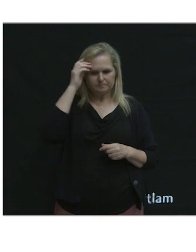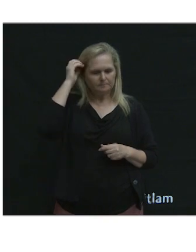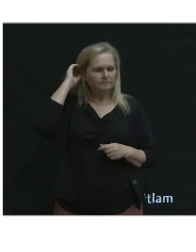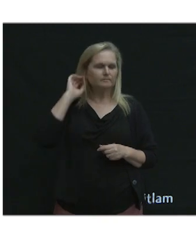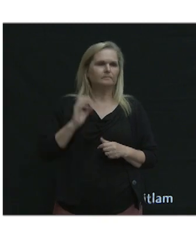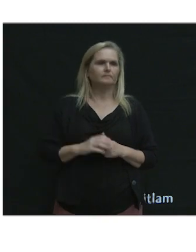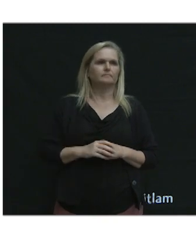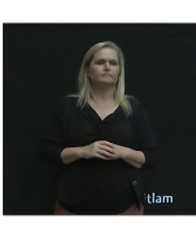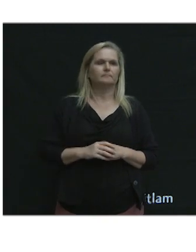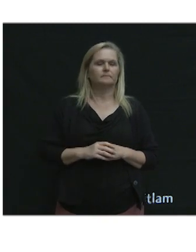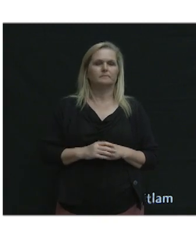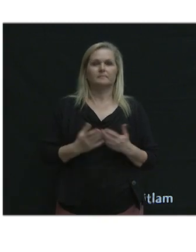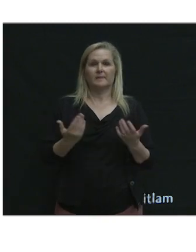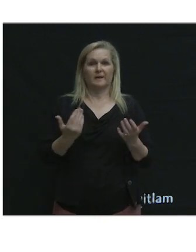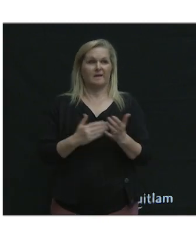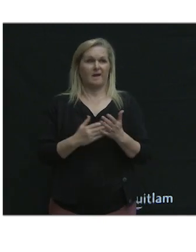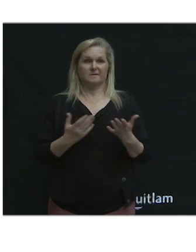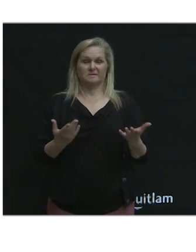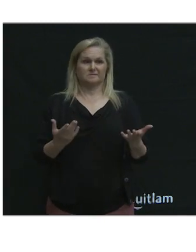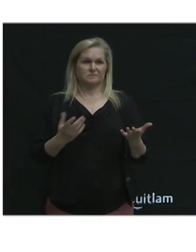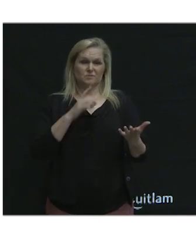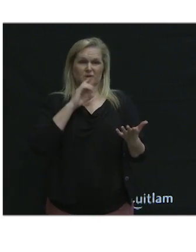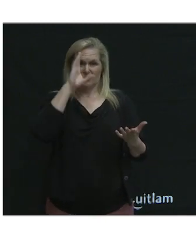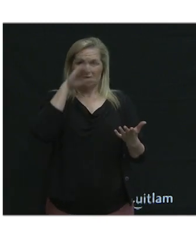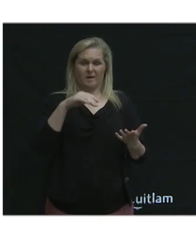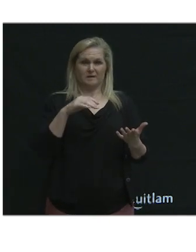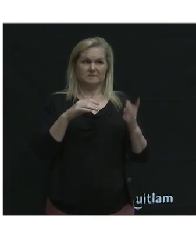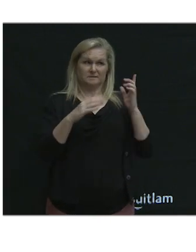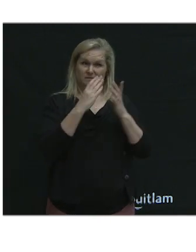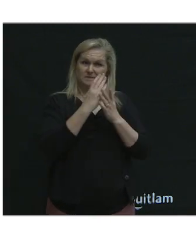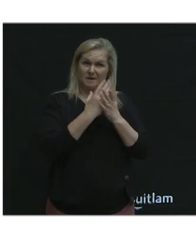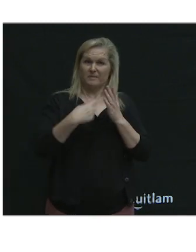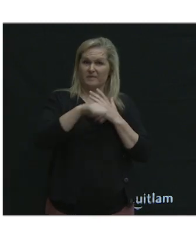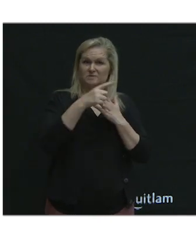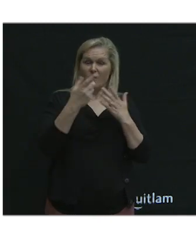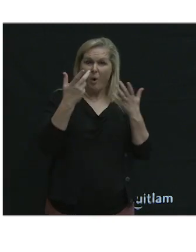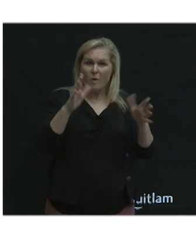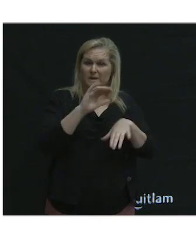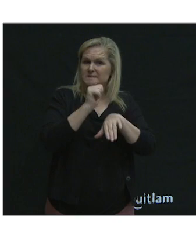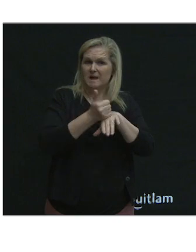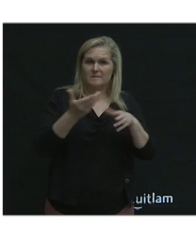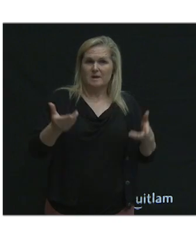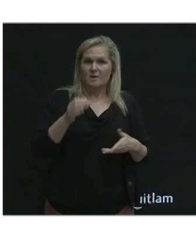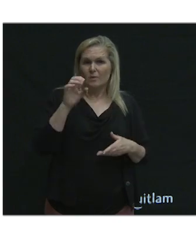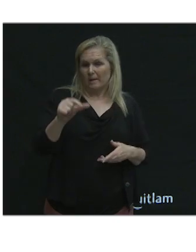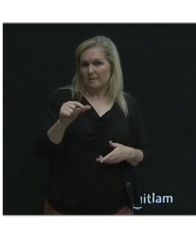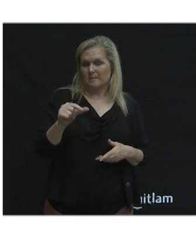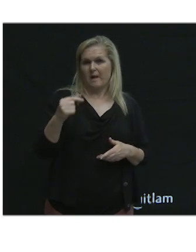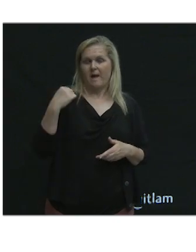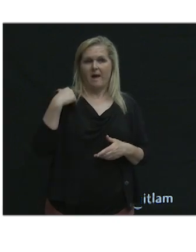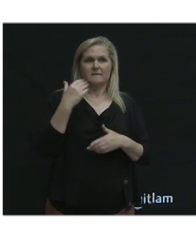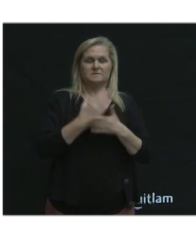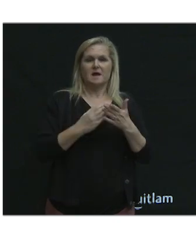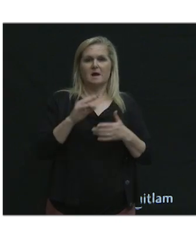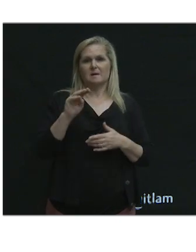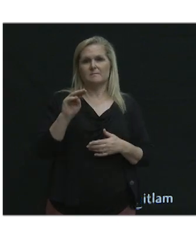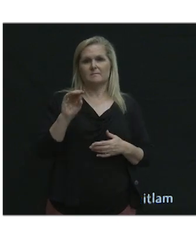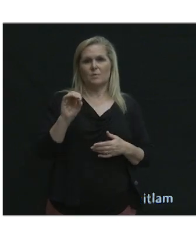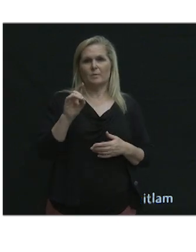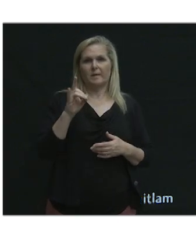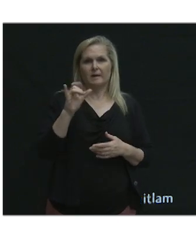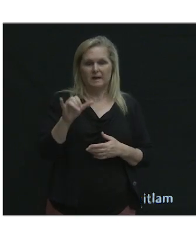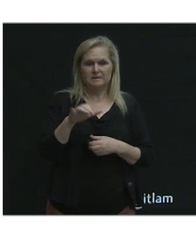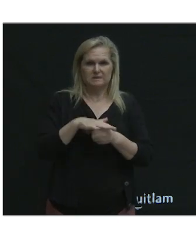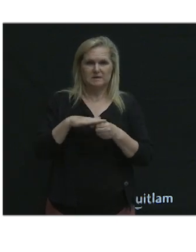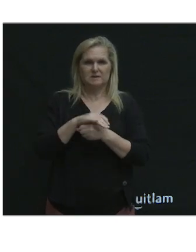Again, can it work in Coquitlam? Actually you do have some of this already. There are very many neighborhood mobility stations. So if